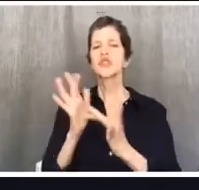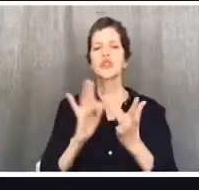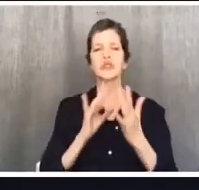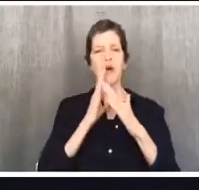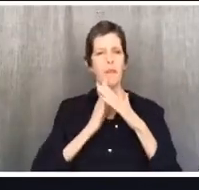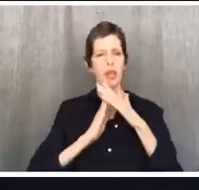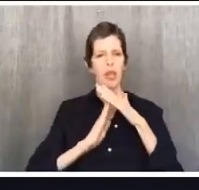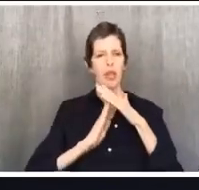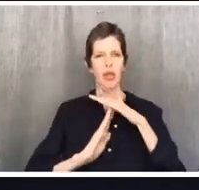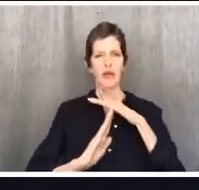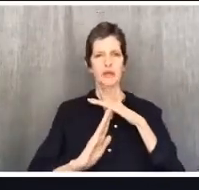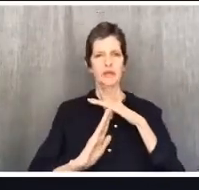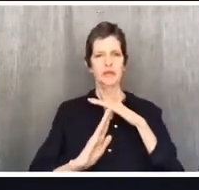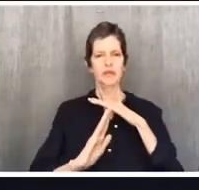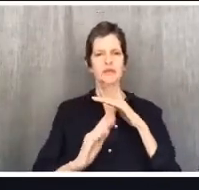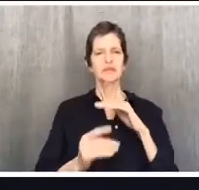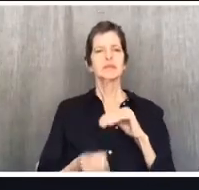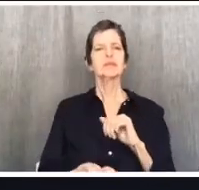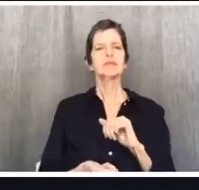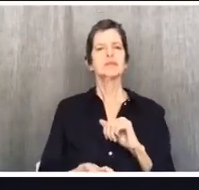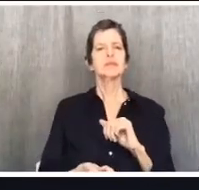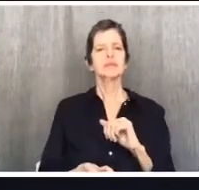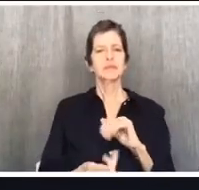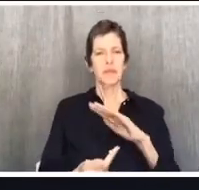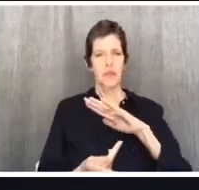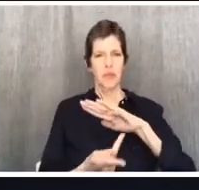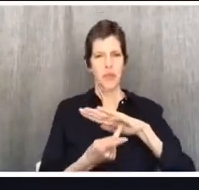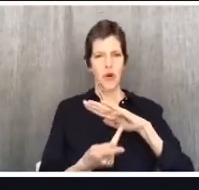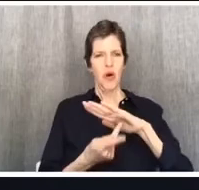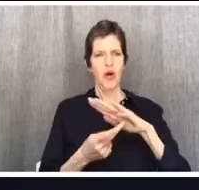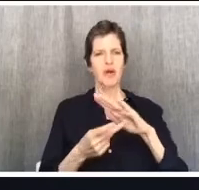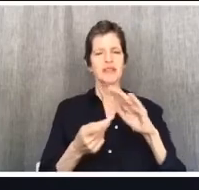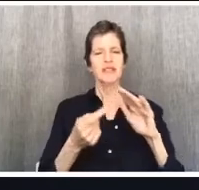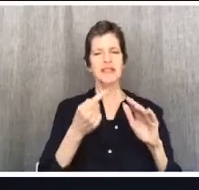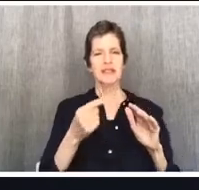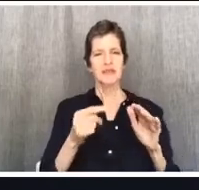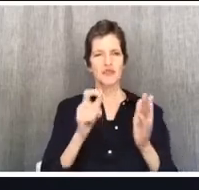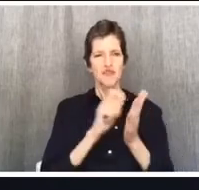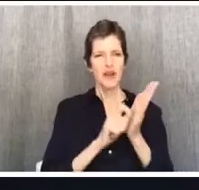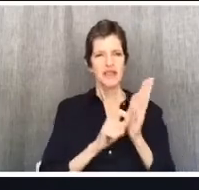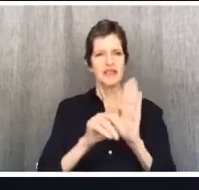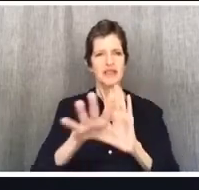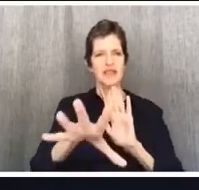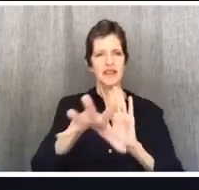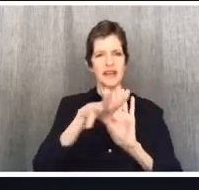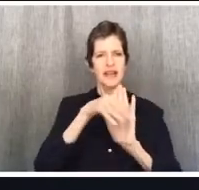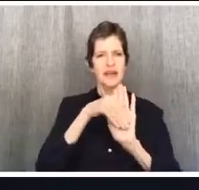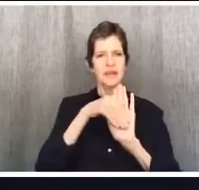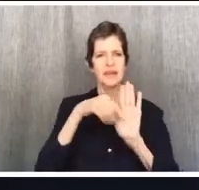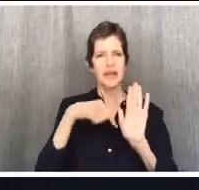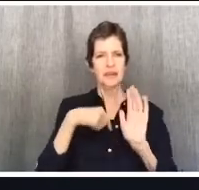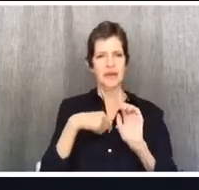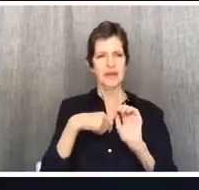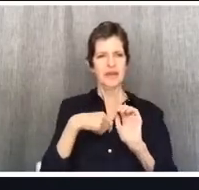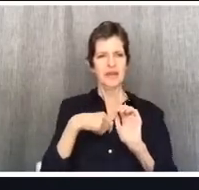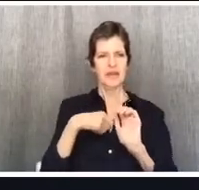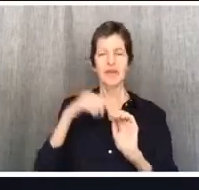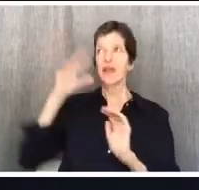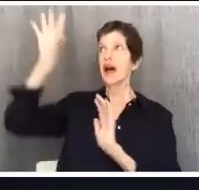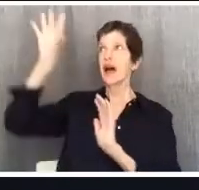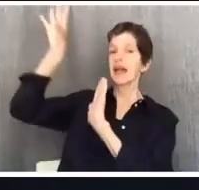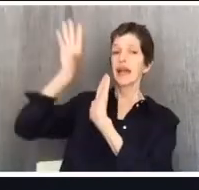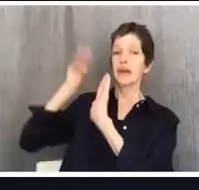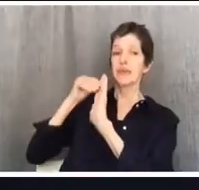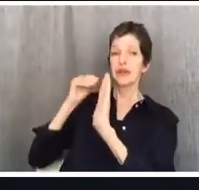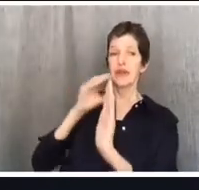Paul says, imitate me as I Christ. And apparently the Corinthians didn't fully grasp this because he says something else to them in his second letter. I want to